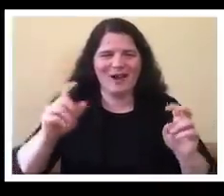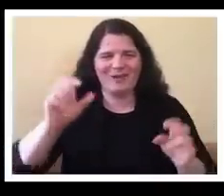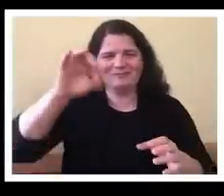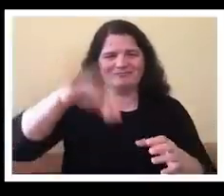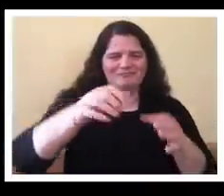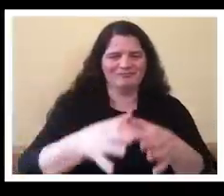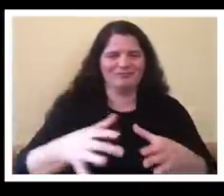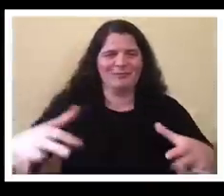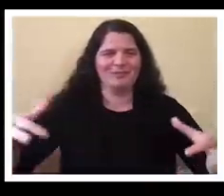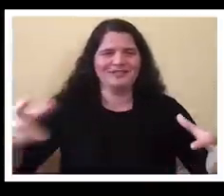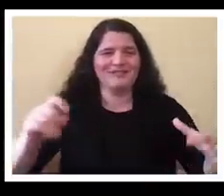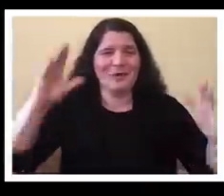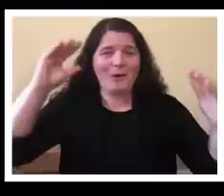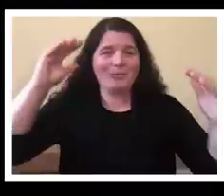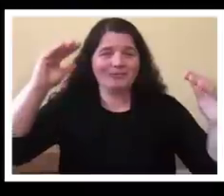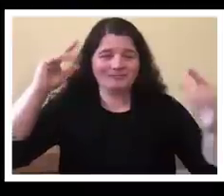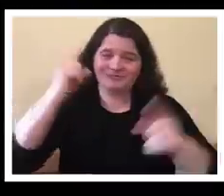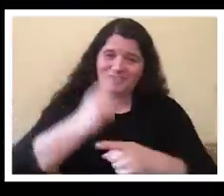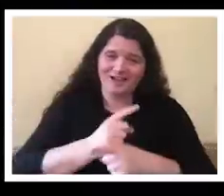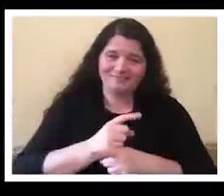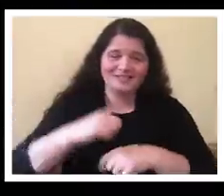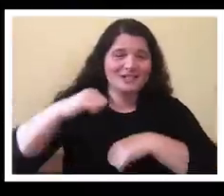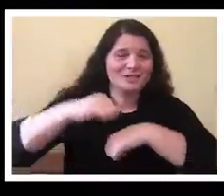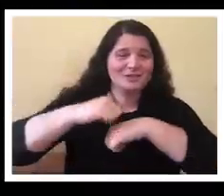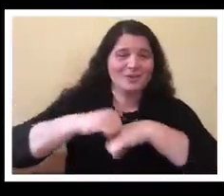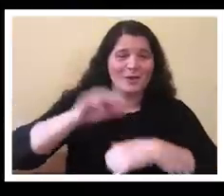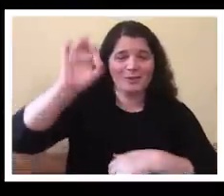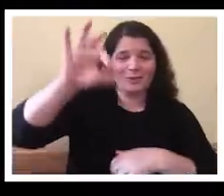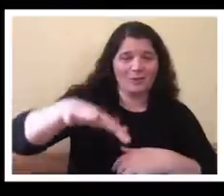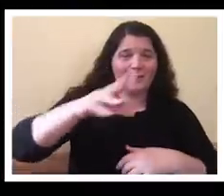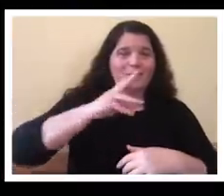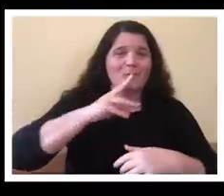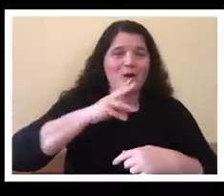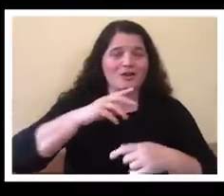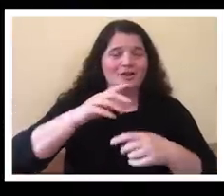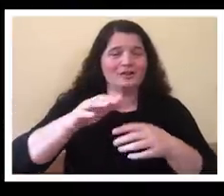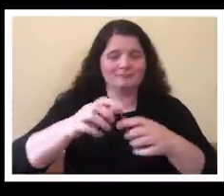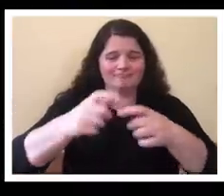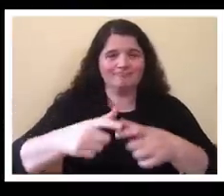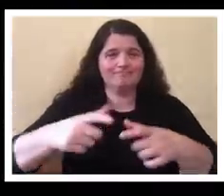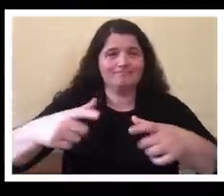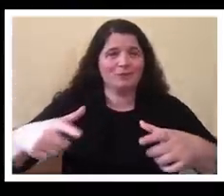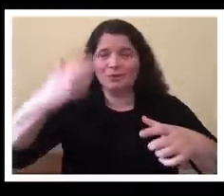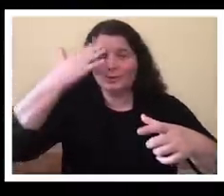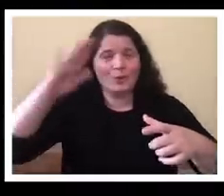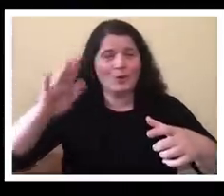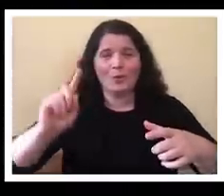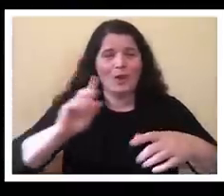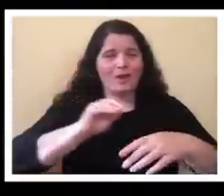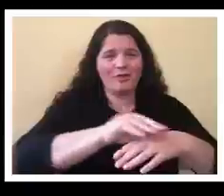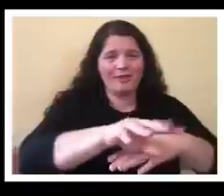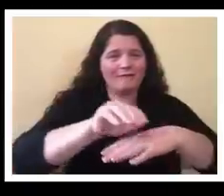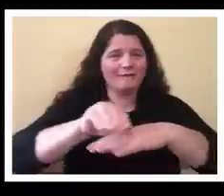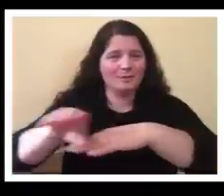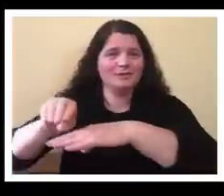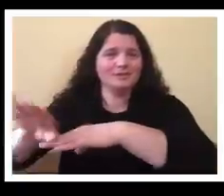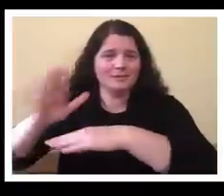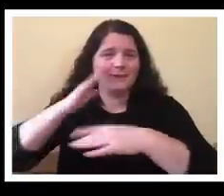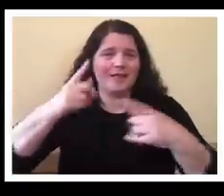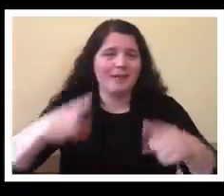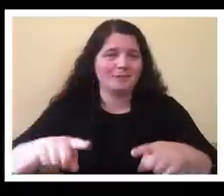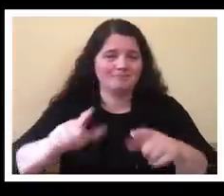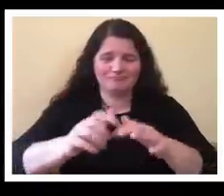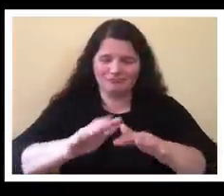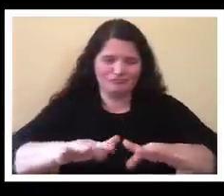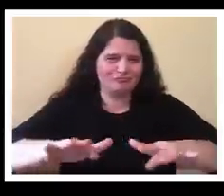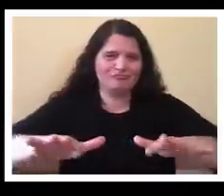that stone in the, in the lake, and you don't know where those ripples are going to go. But wherever they go,